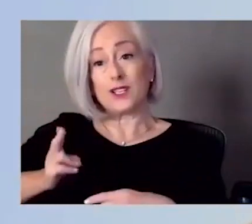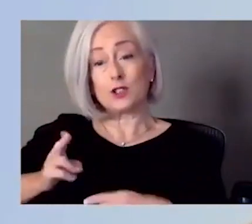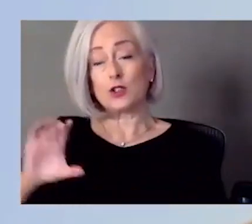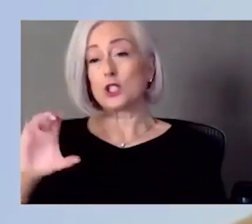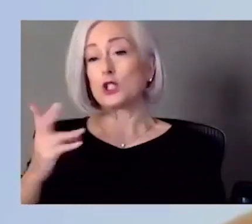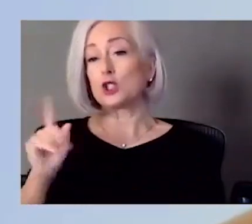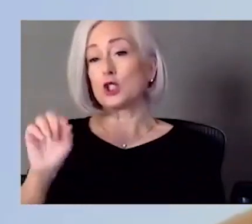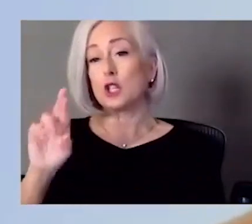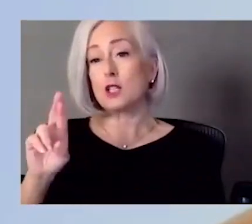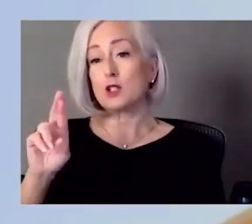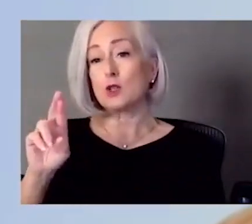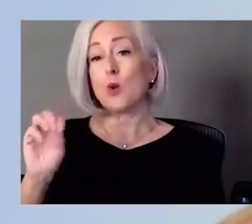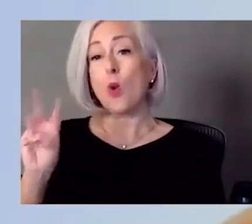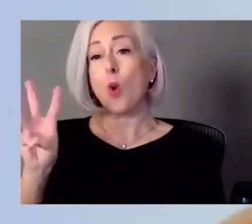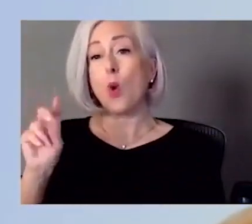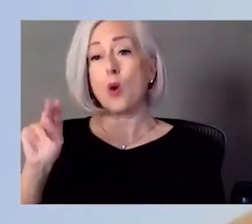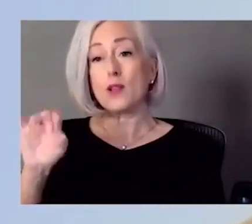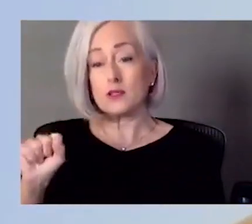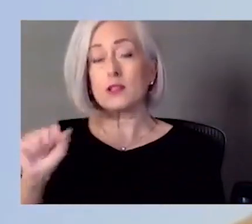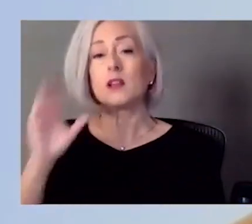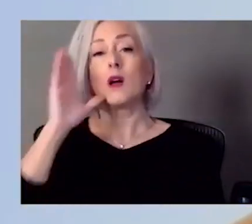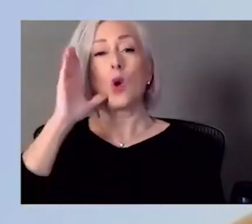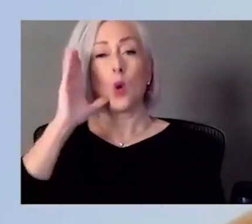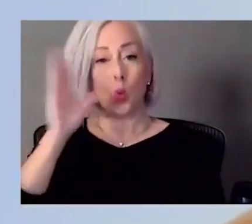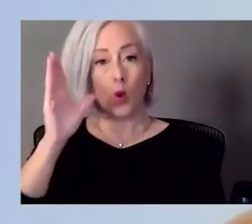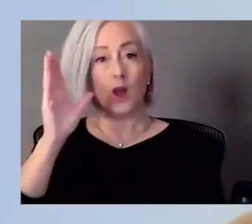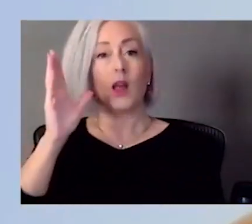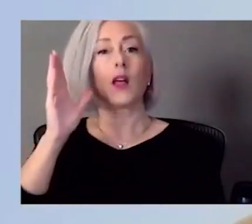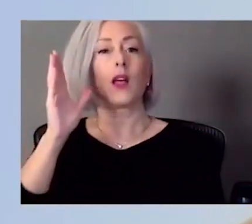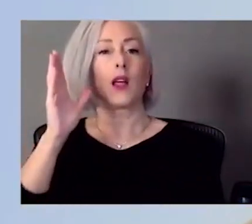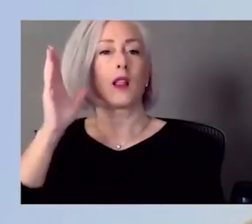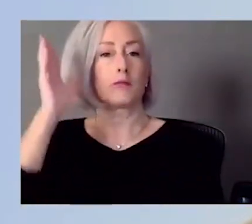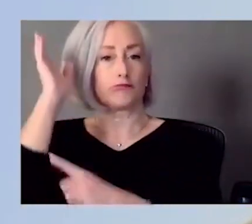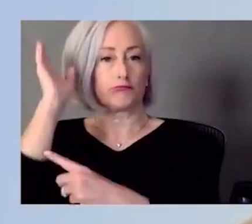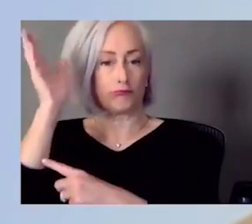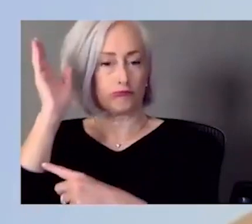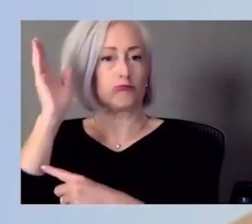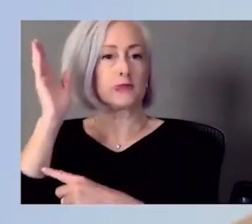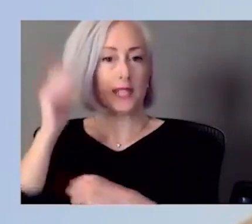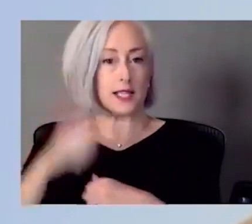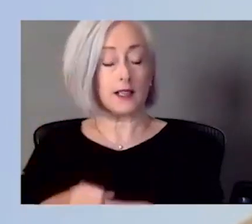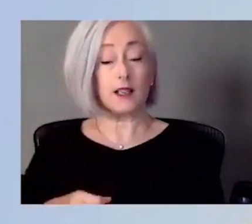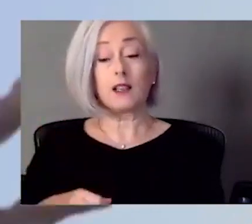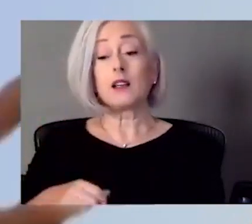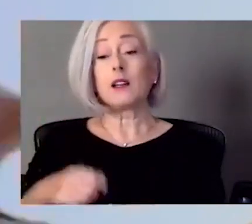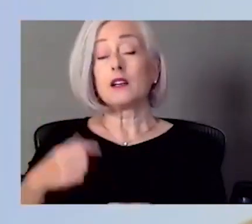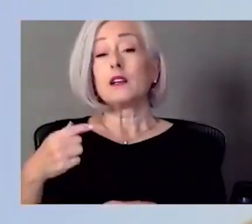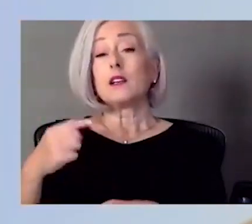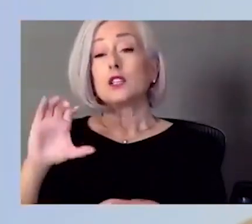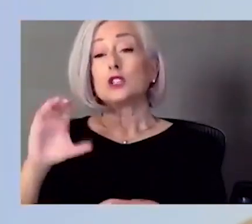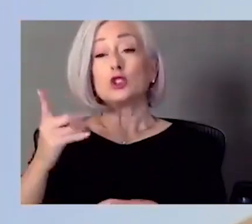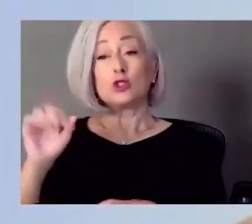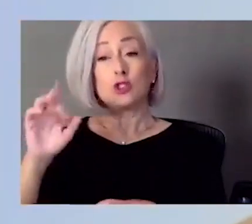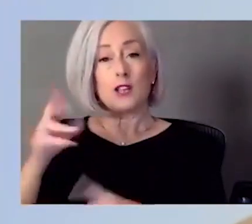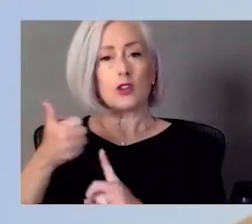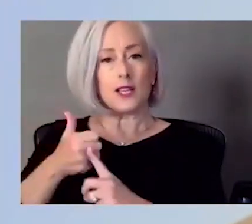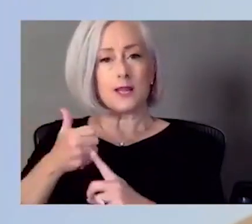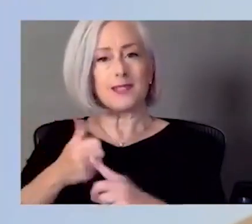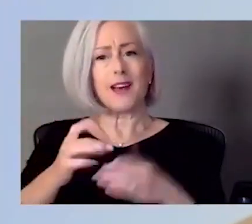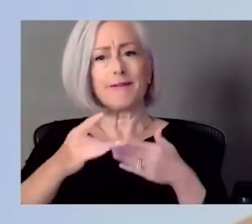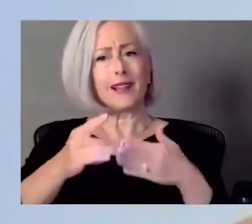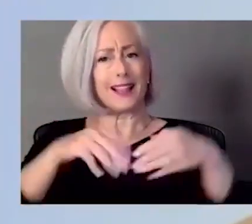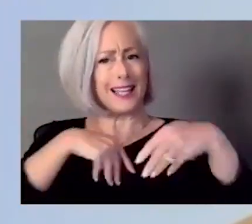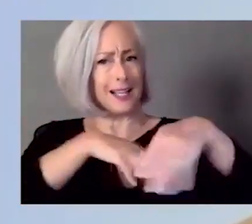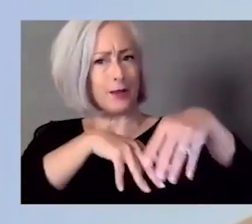And so he's going to give some information. He is actually the grand marshal and has just been a phenomenal wealth of